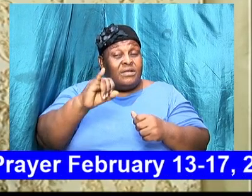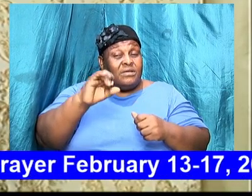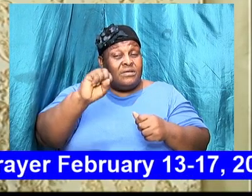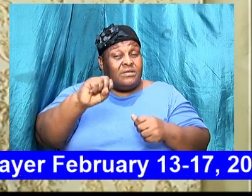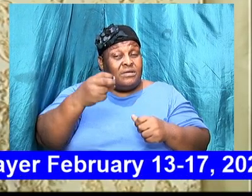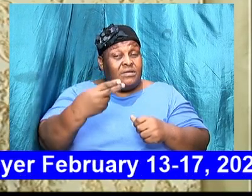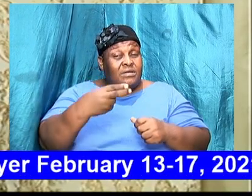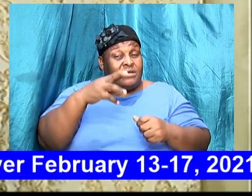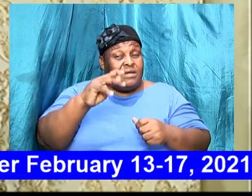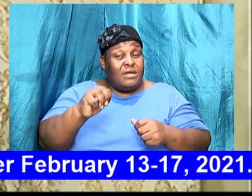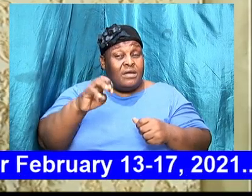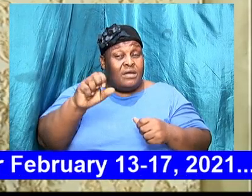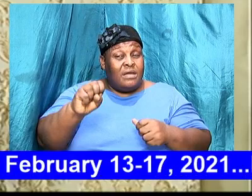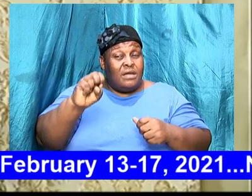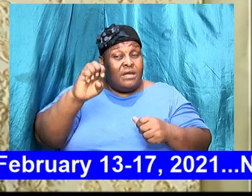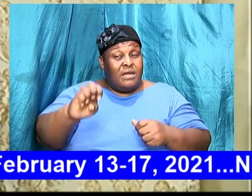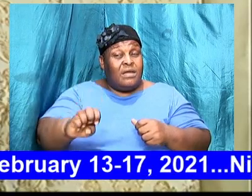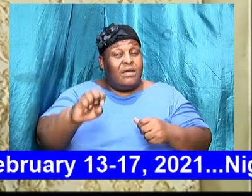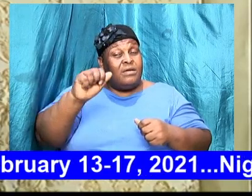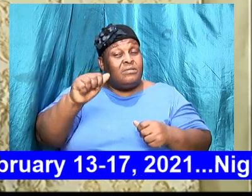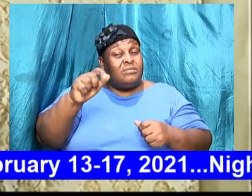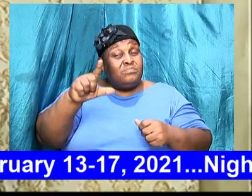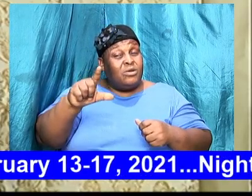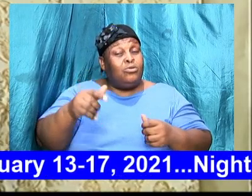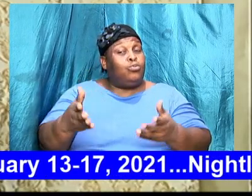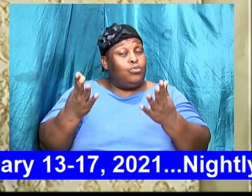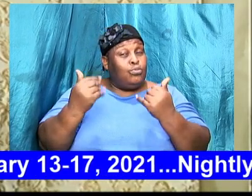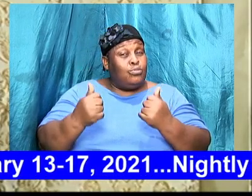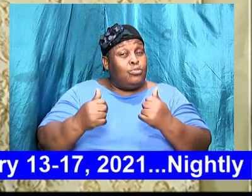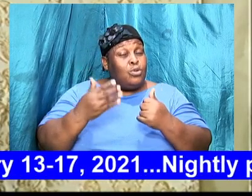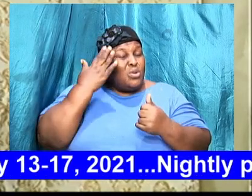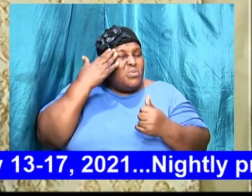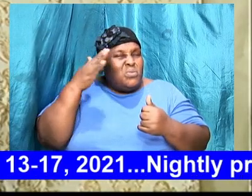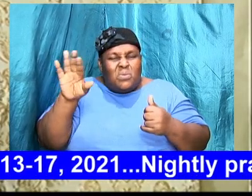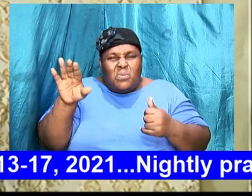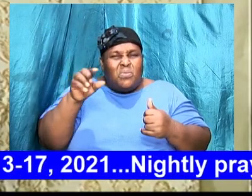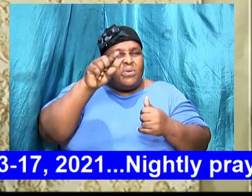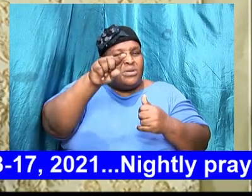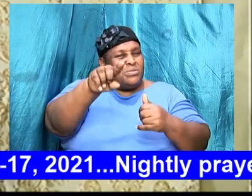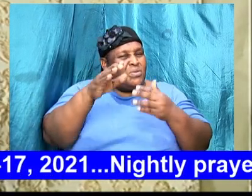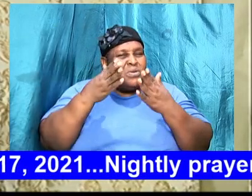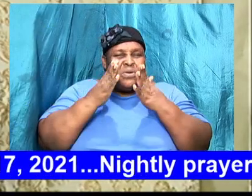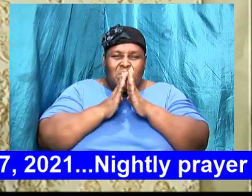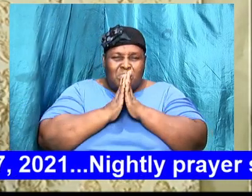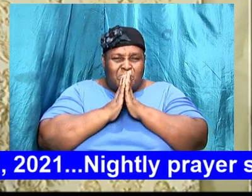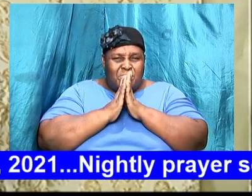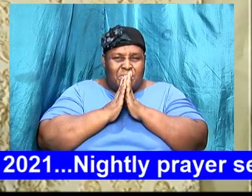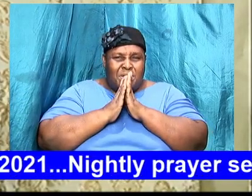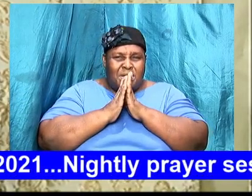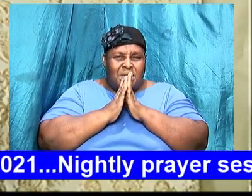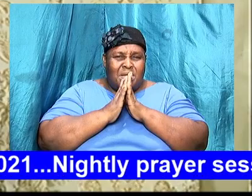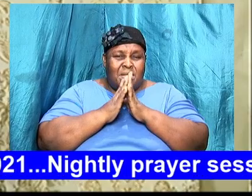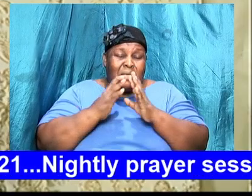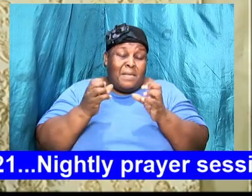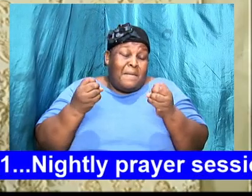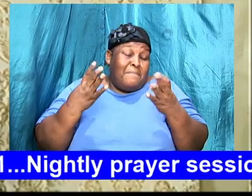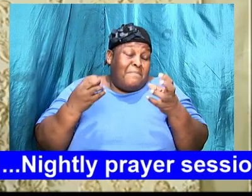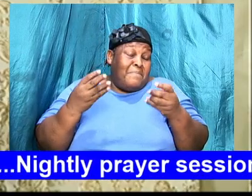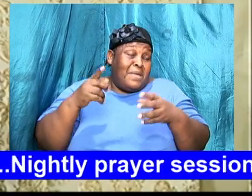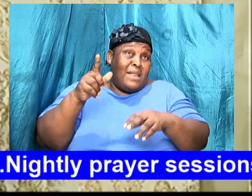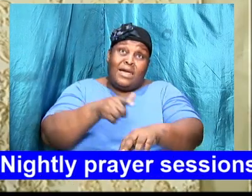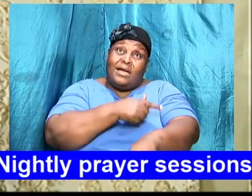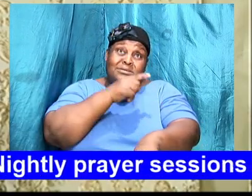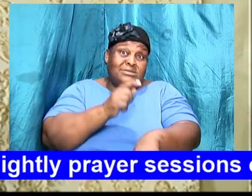I don't know what you have been praying about. It might be a long time coming. Years have passed.